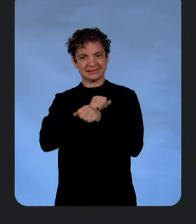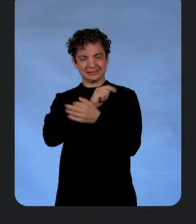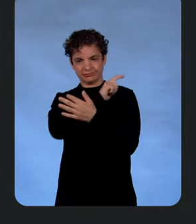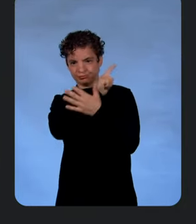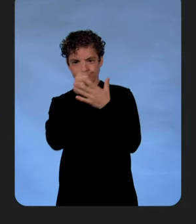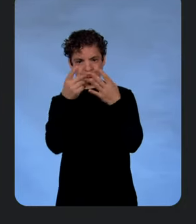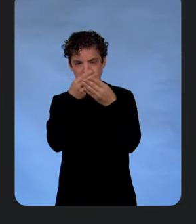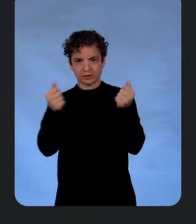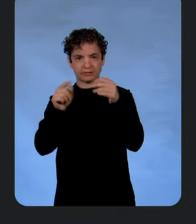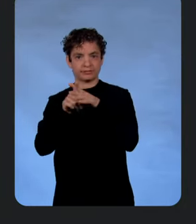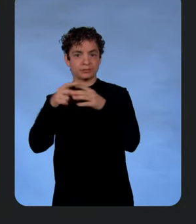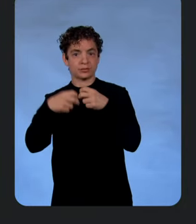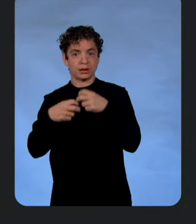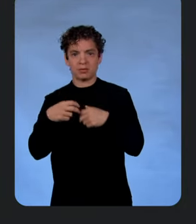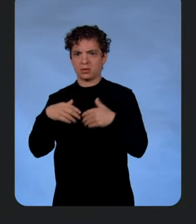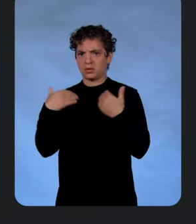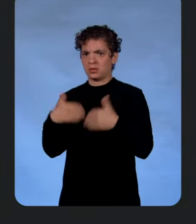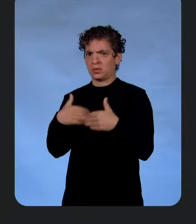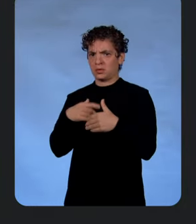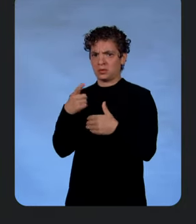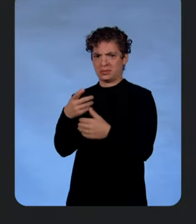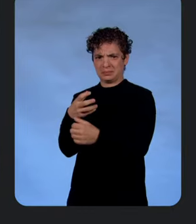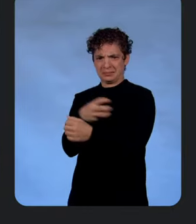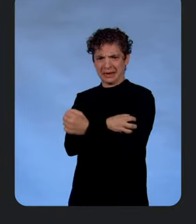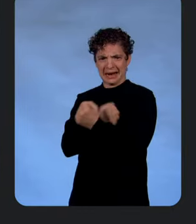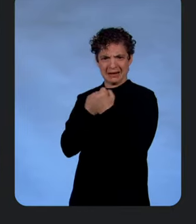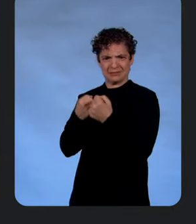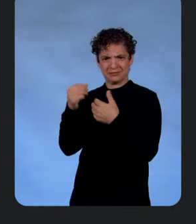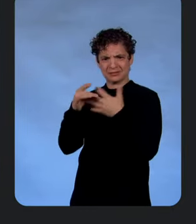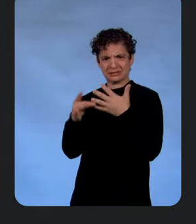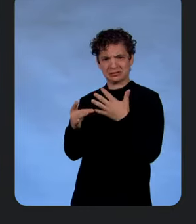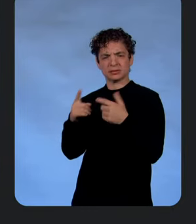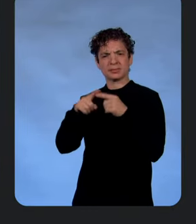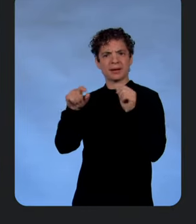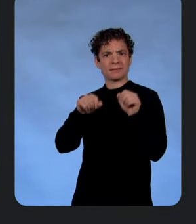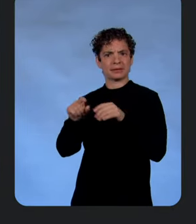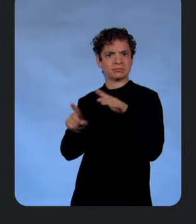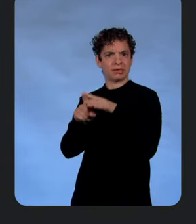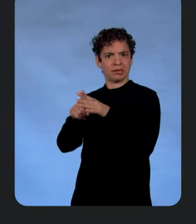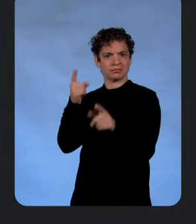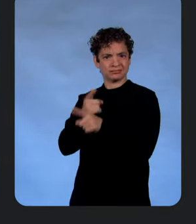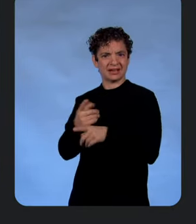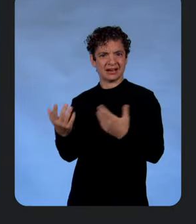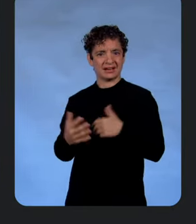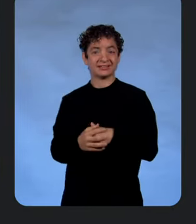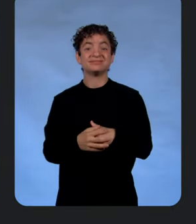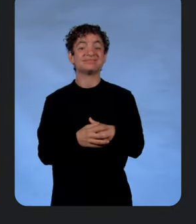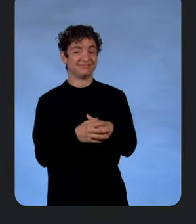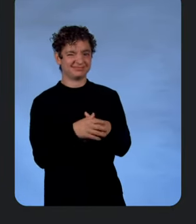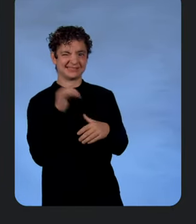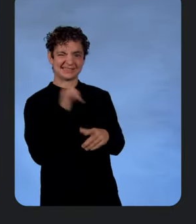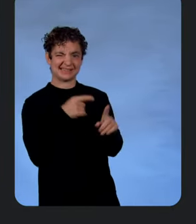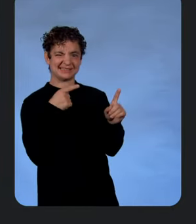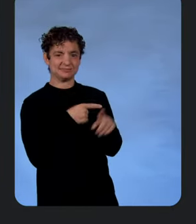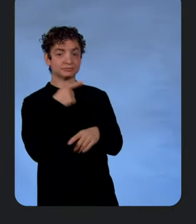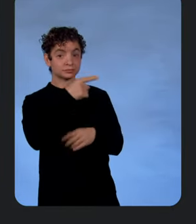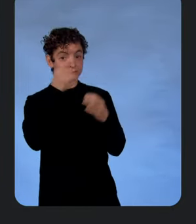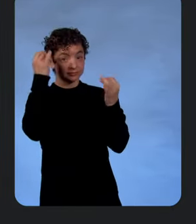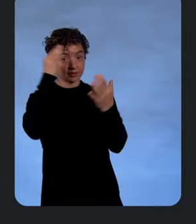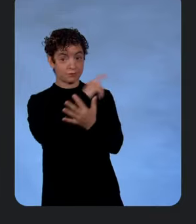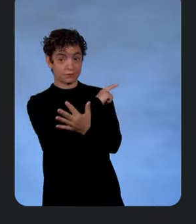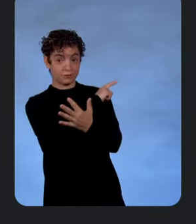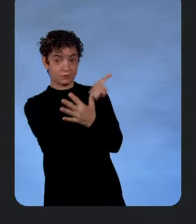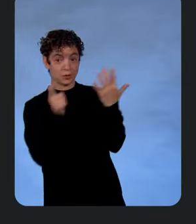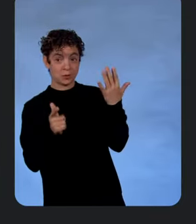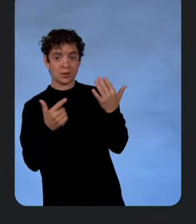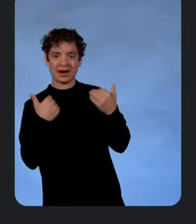it's a powerful feature, but there are a lot of places where things can go wrong here, yes? Well, that's the thing. Like, if you think about the flow that I just described, there are